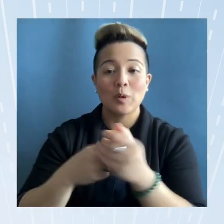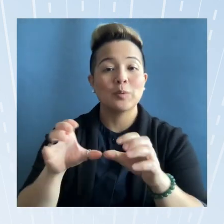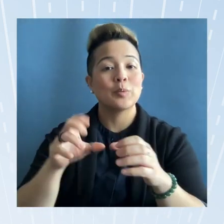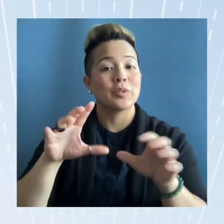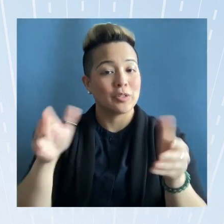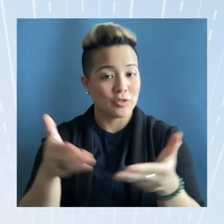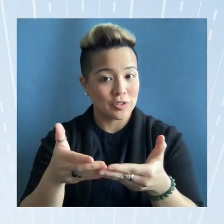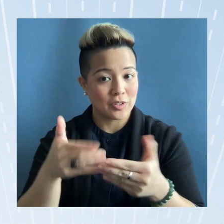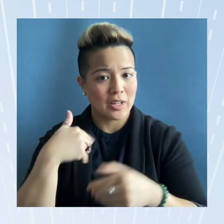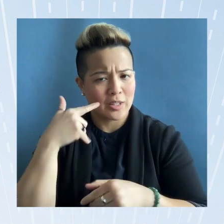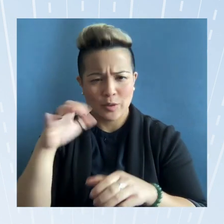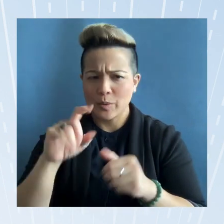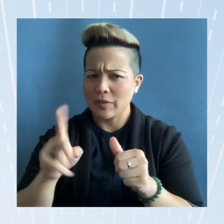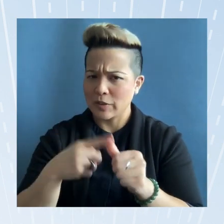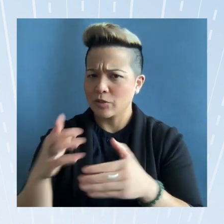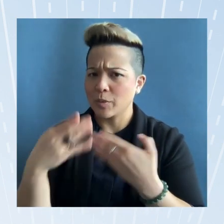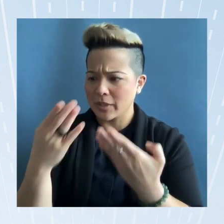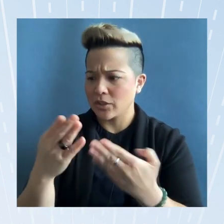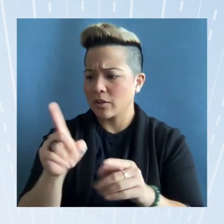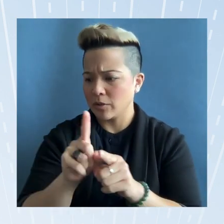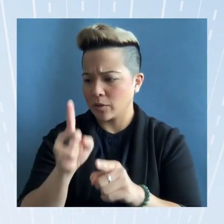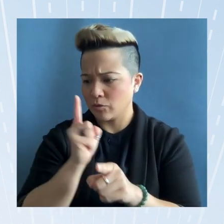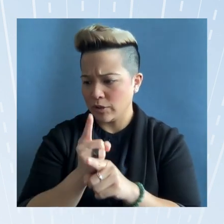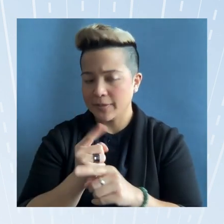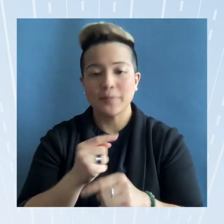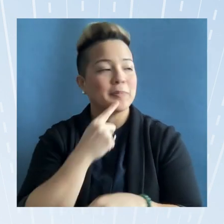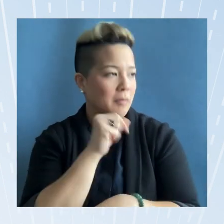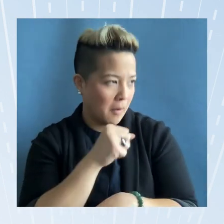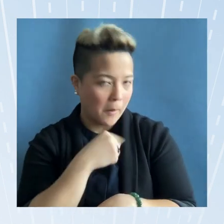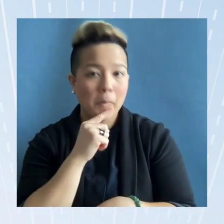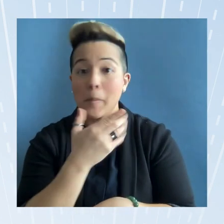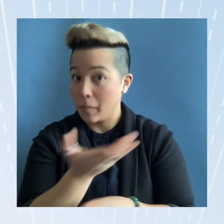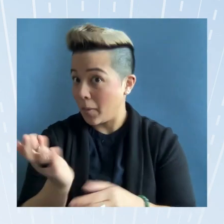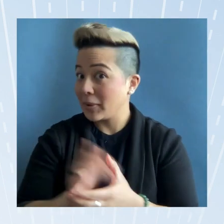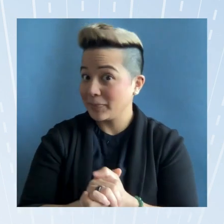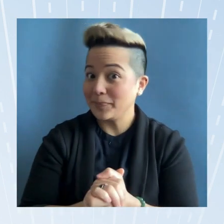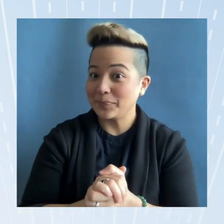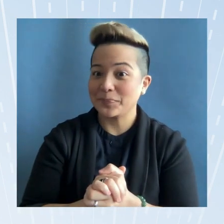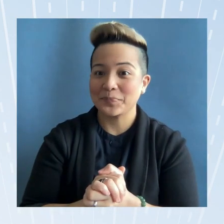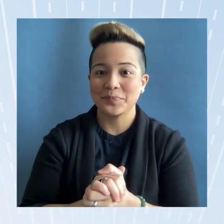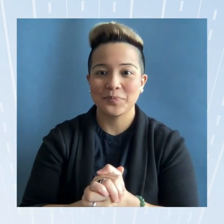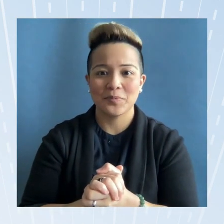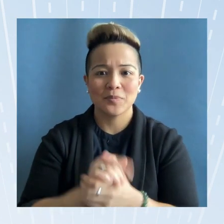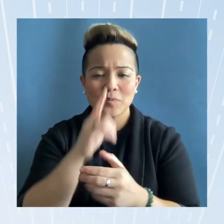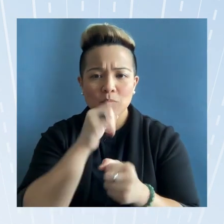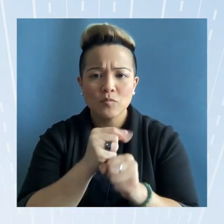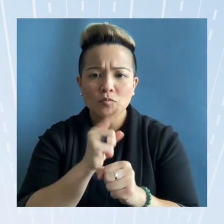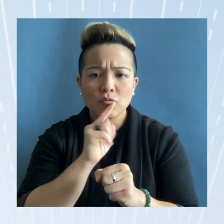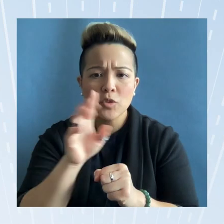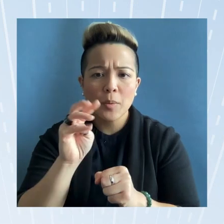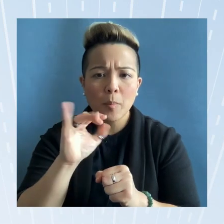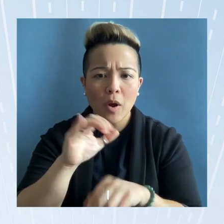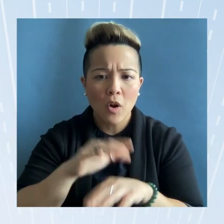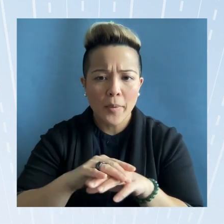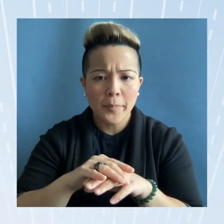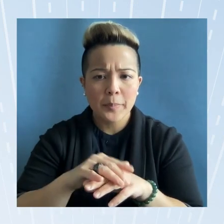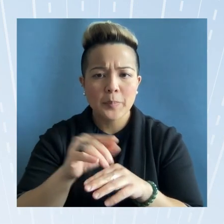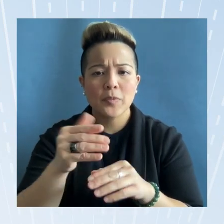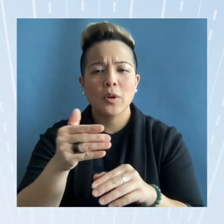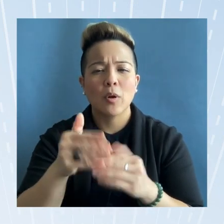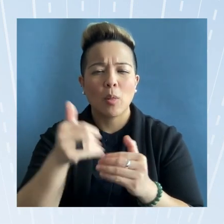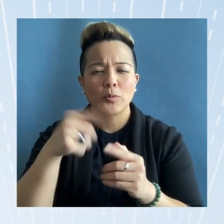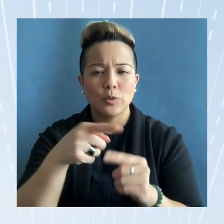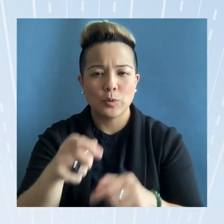I think you're doing the first recommendation also correct yes okay go ahead can you make sure you turn your mic on and you move it closer to you